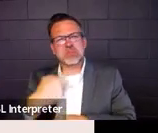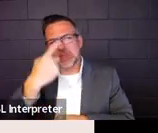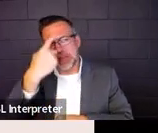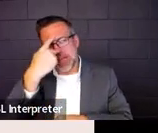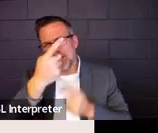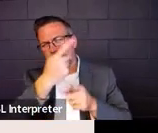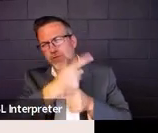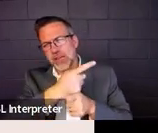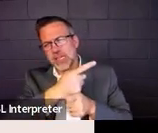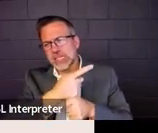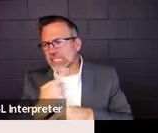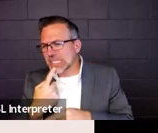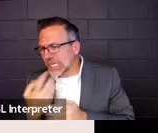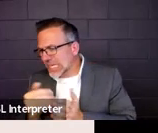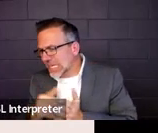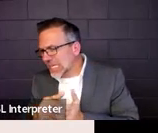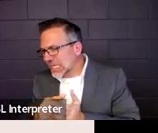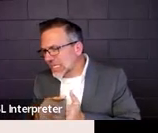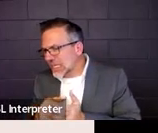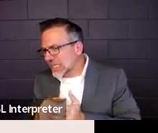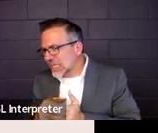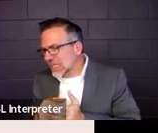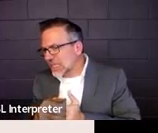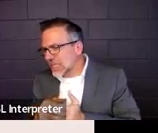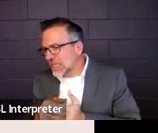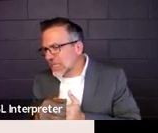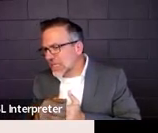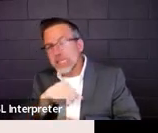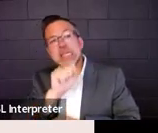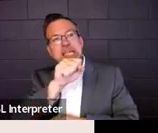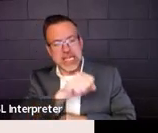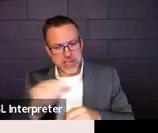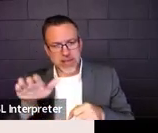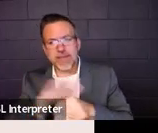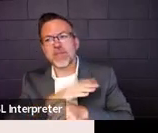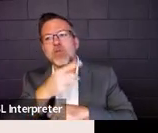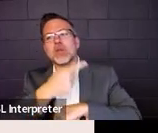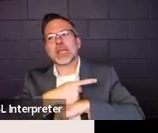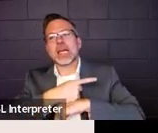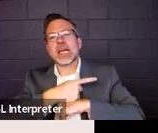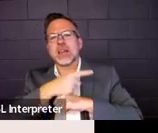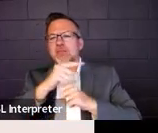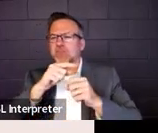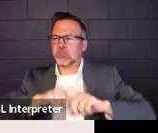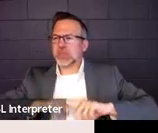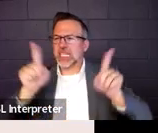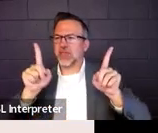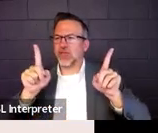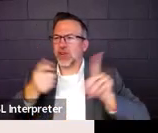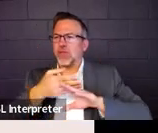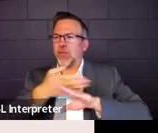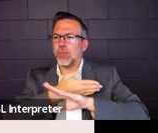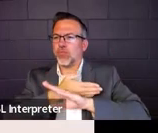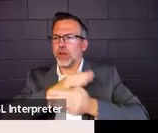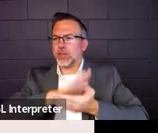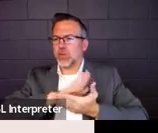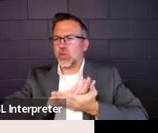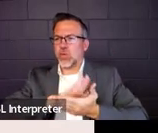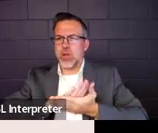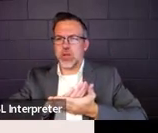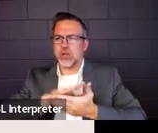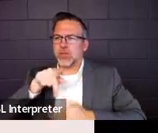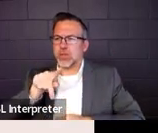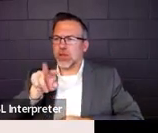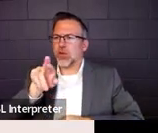Can you say that again? I couldn't hear that. Yes, the full day is different. Right. So I don't think there is